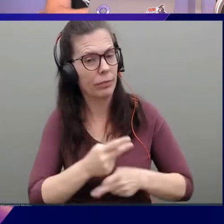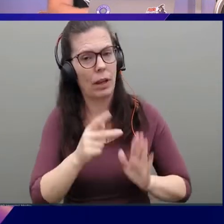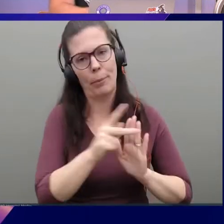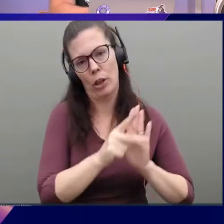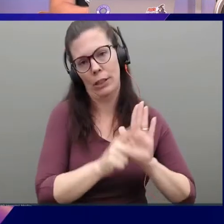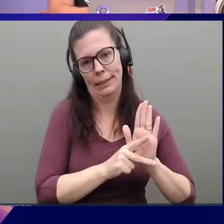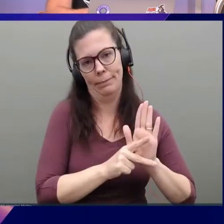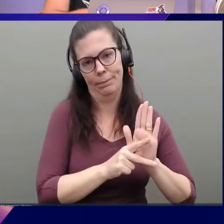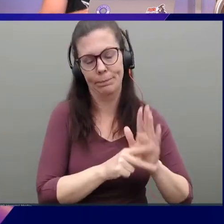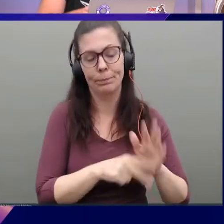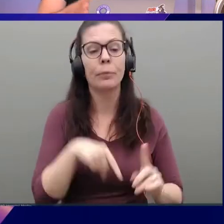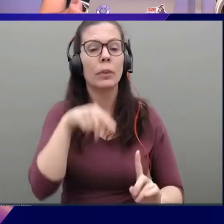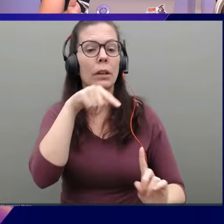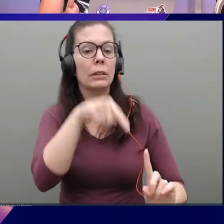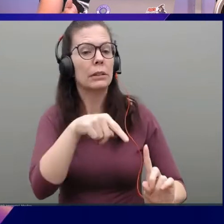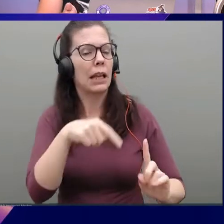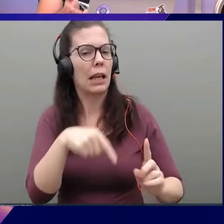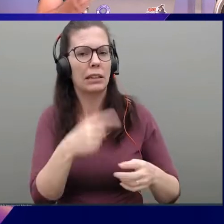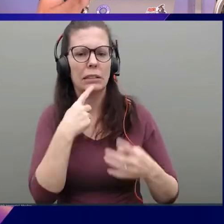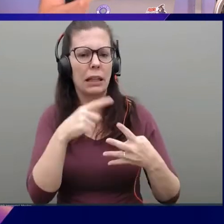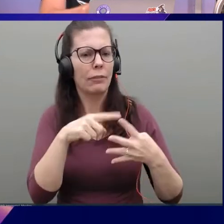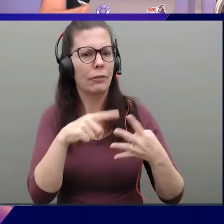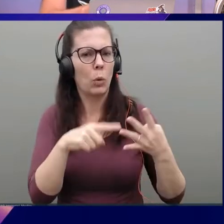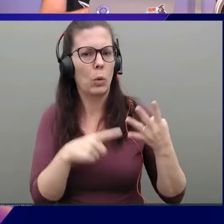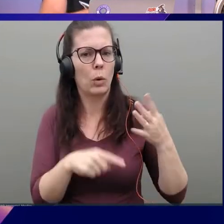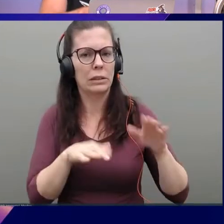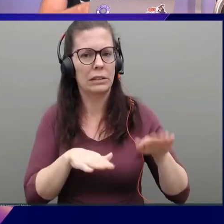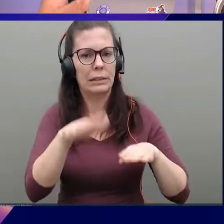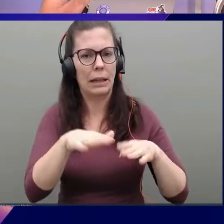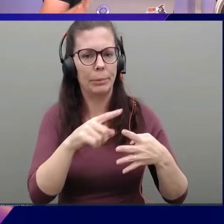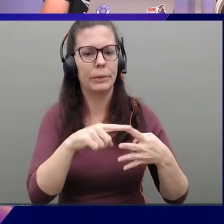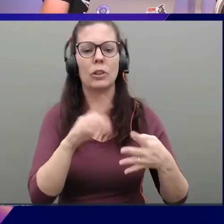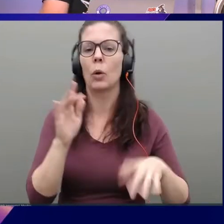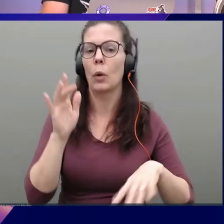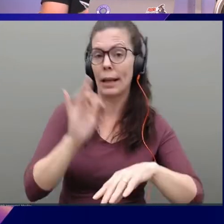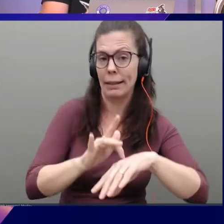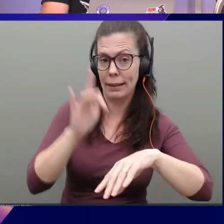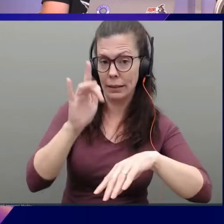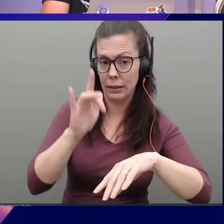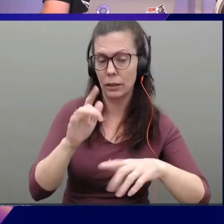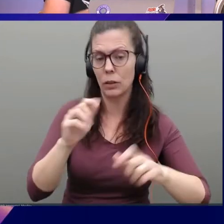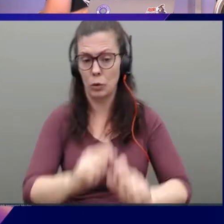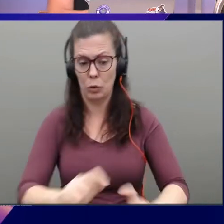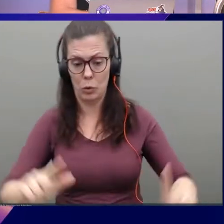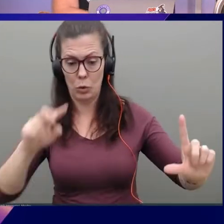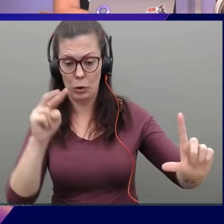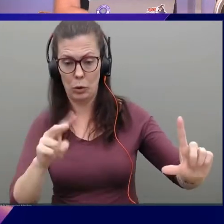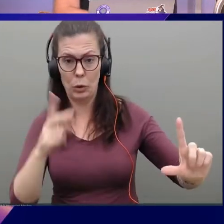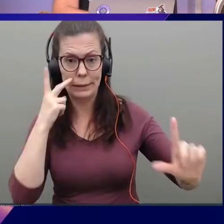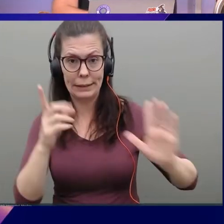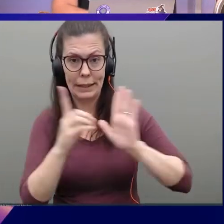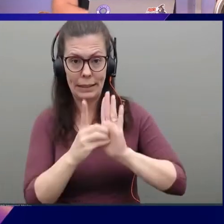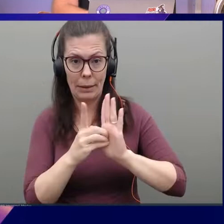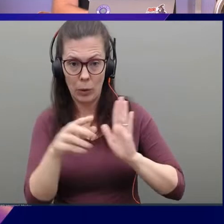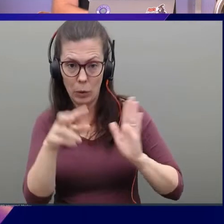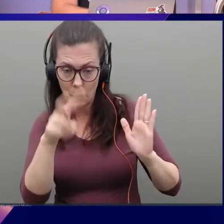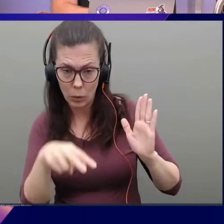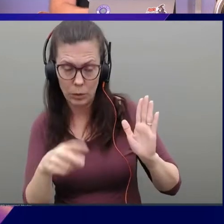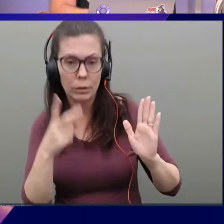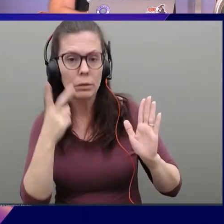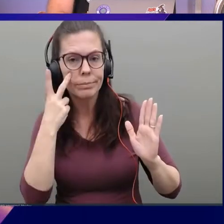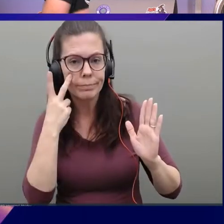So here it says there's four steps involved. I'll click on it. And when you come in here and look at the demo, you can actually see that